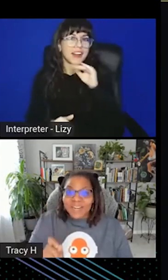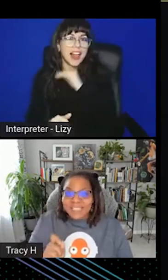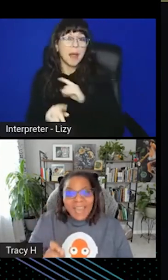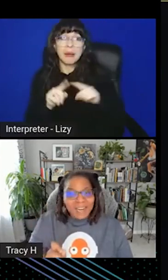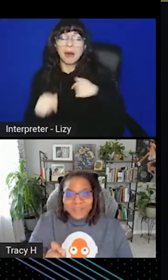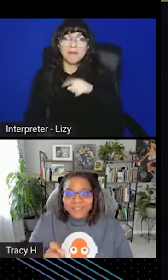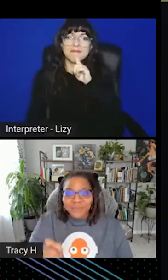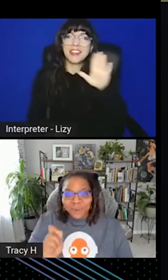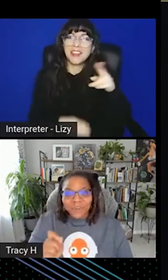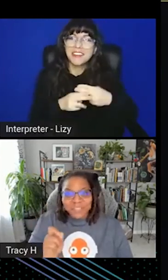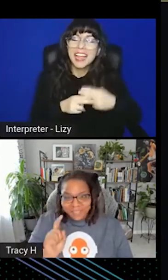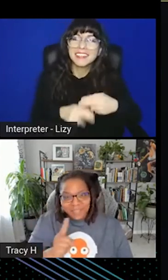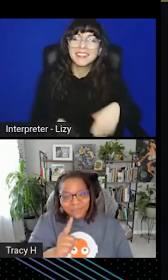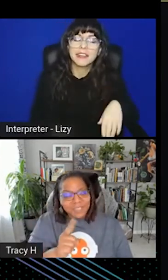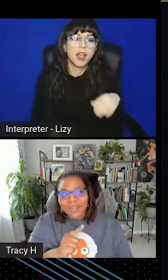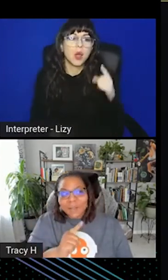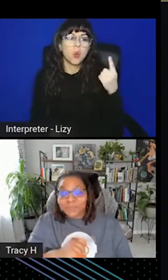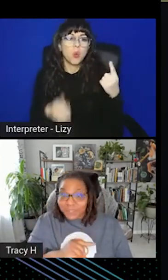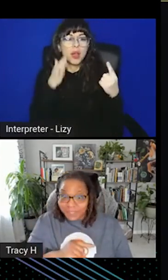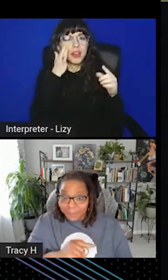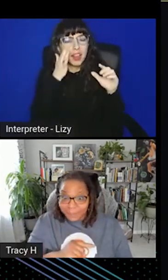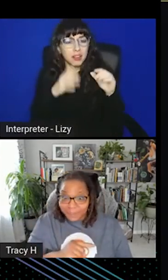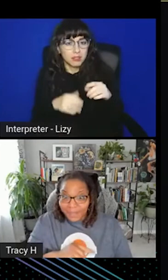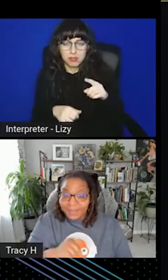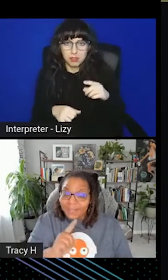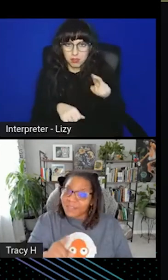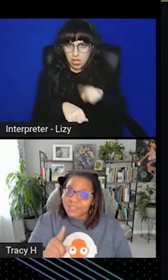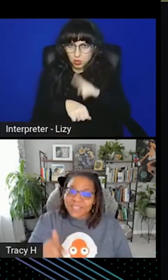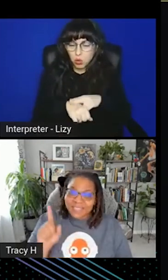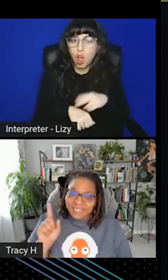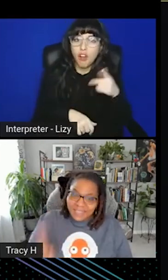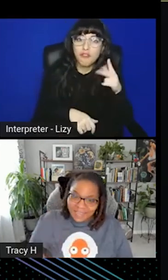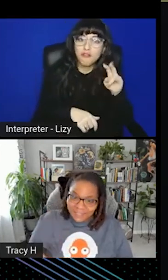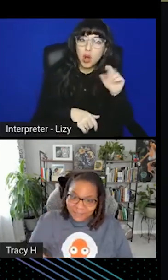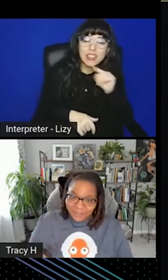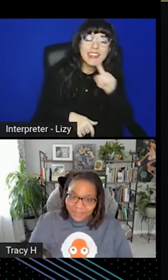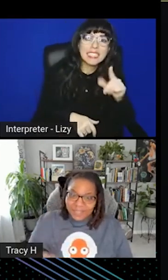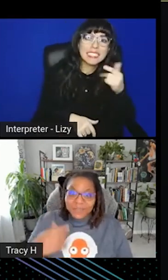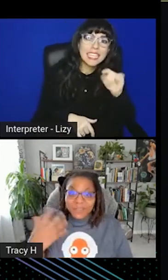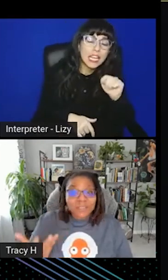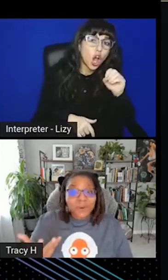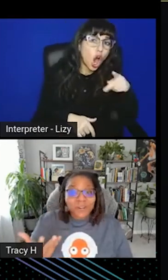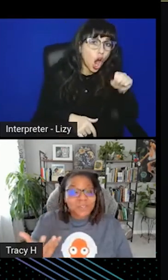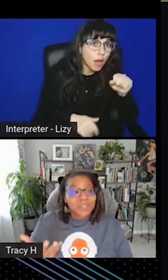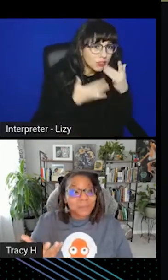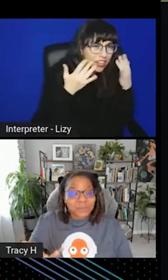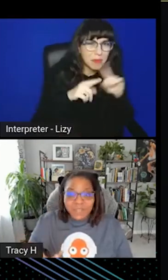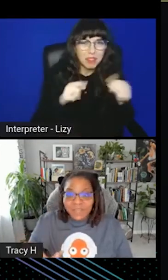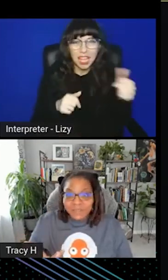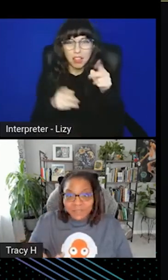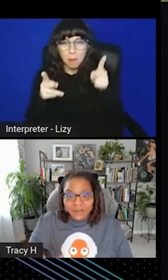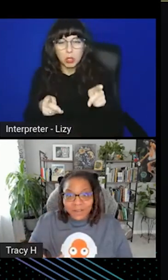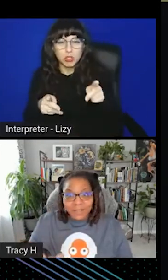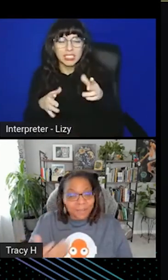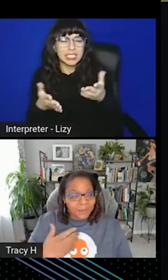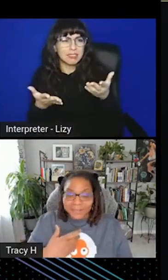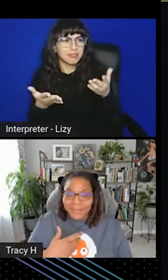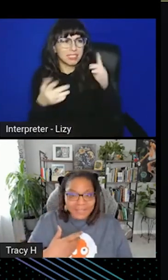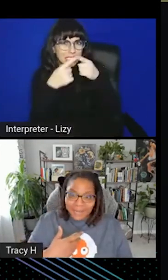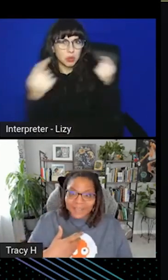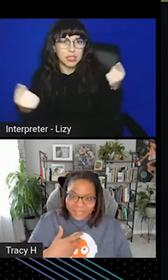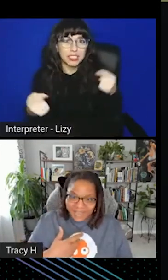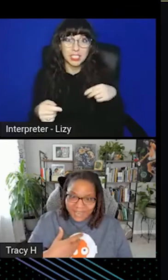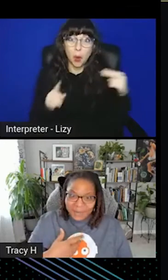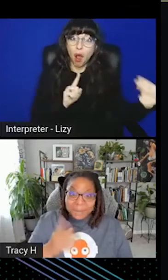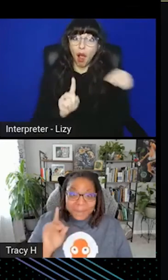One is adamant. Vault is natively GitOps friendly. The other says it's not. And so this is why you're seeing both sides of the talk. And I'm not committing